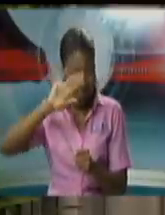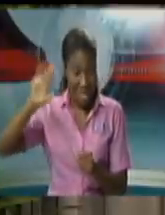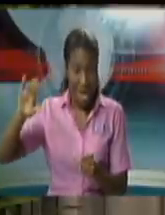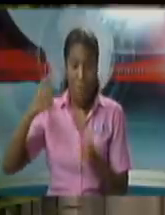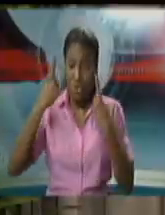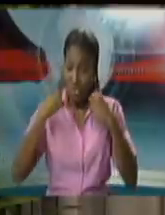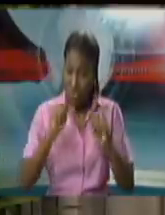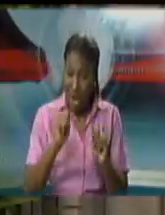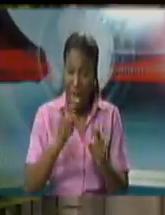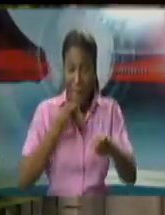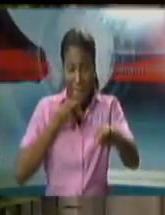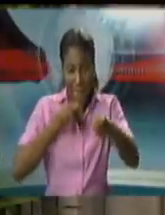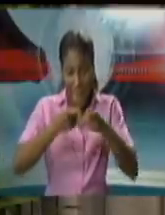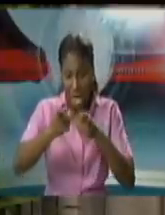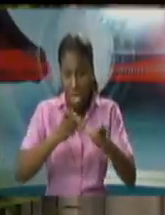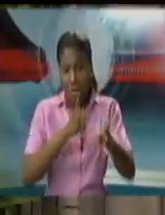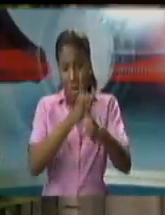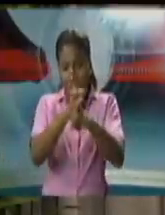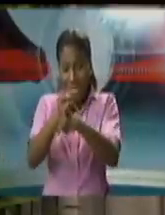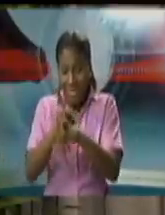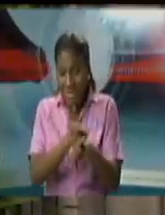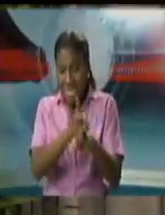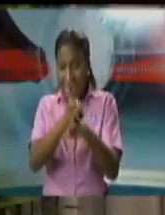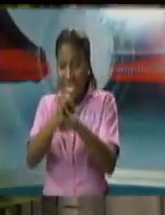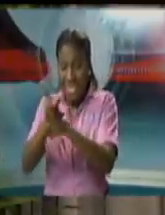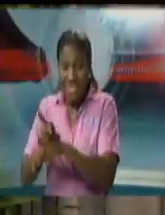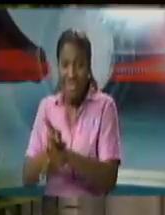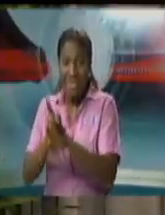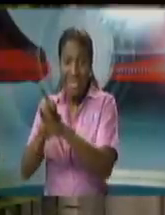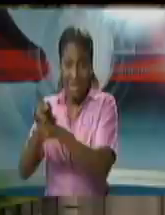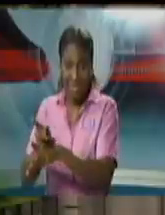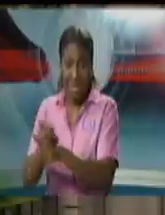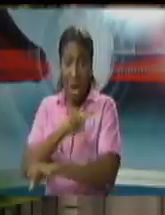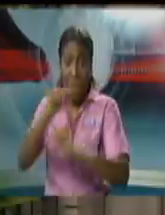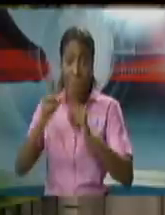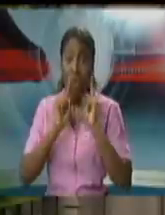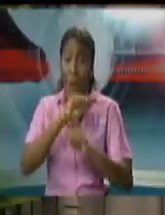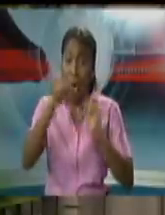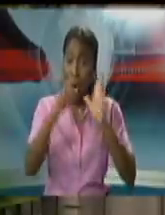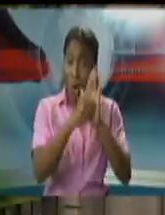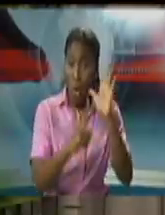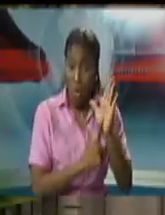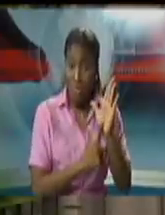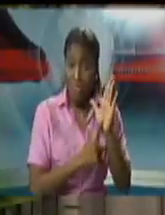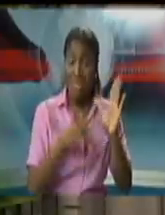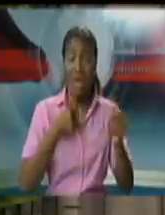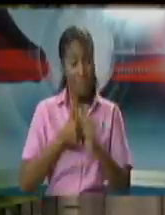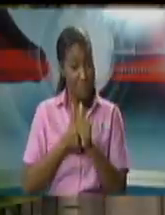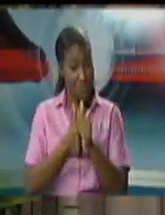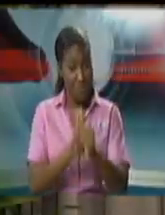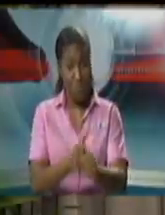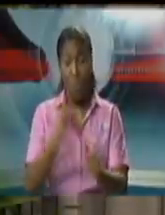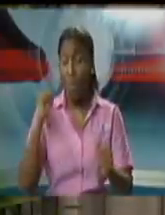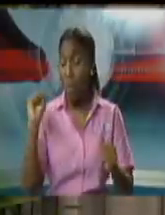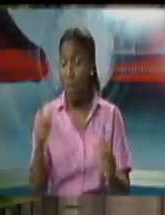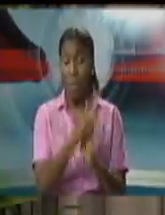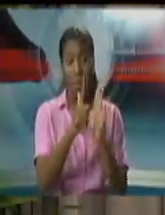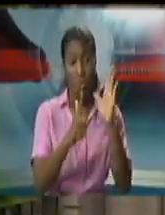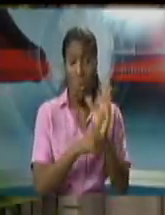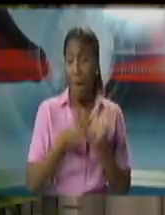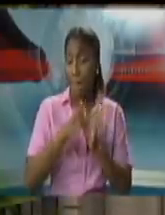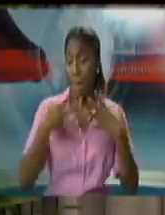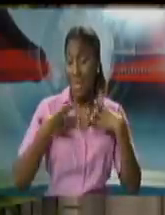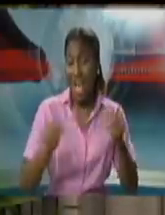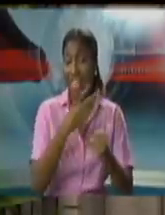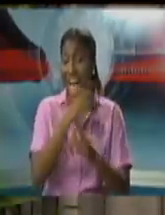advisor to cabinet on matters of law i obviously consider the disaster measures act and the public health ordinance and the